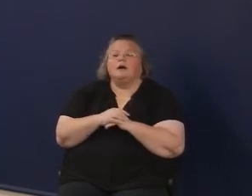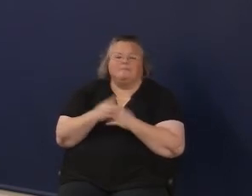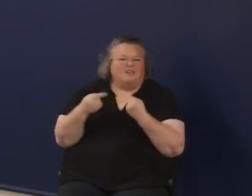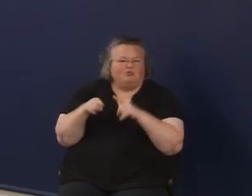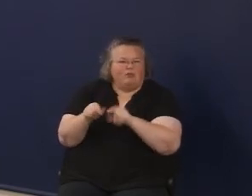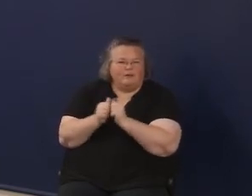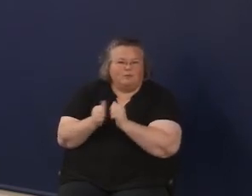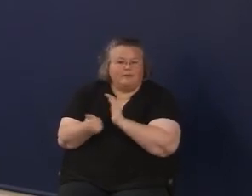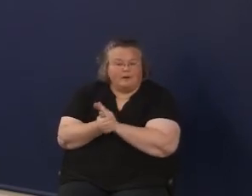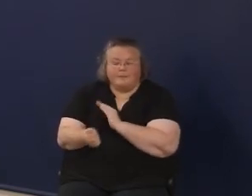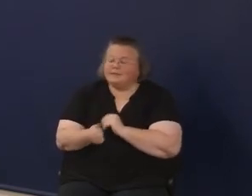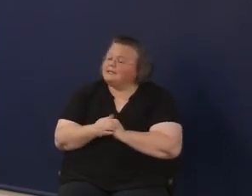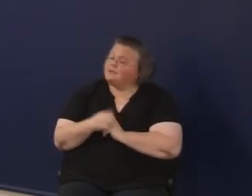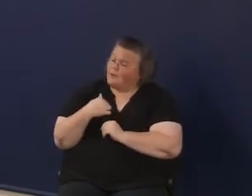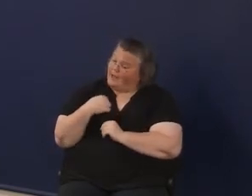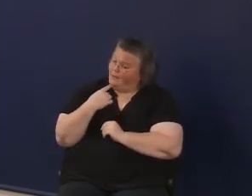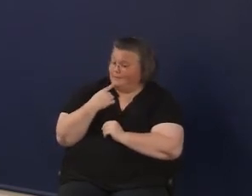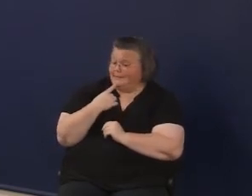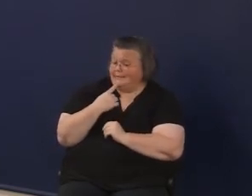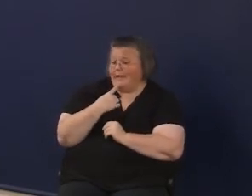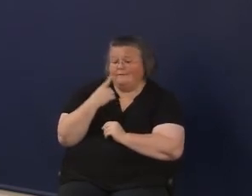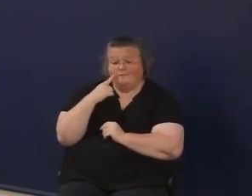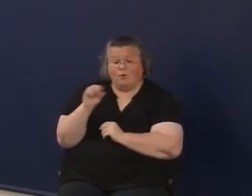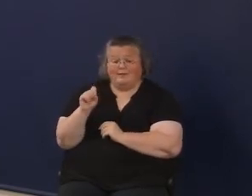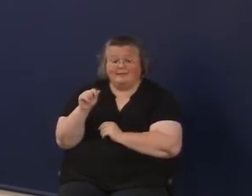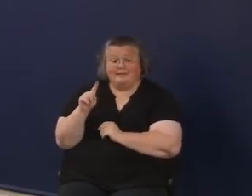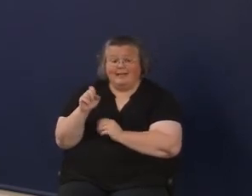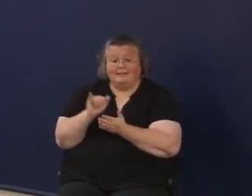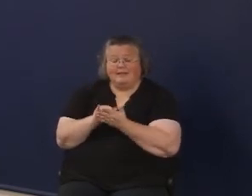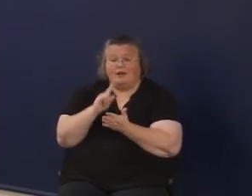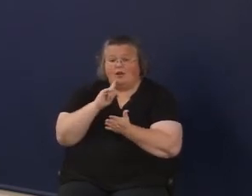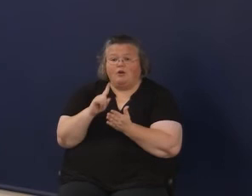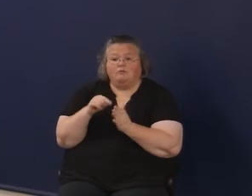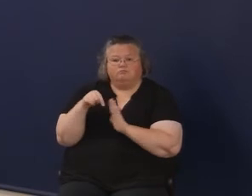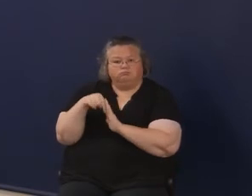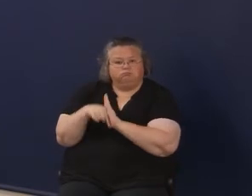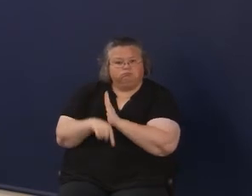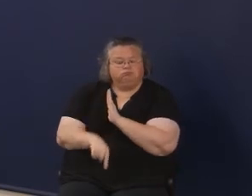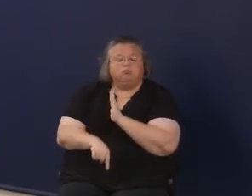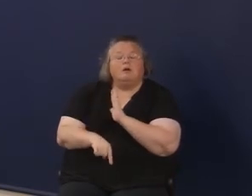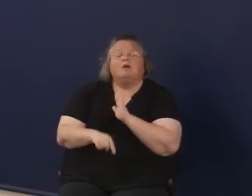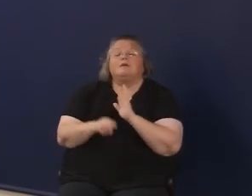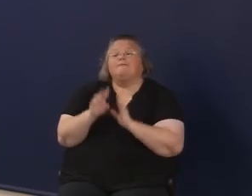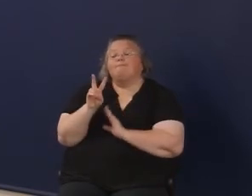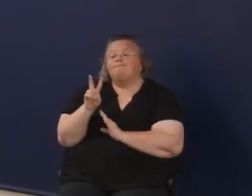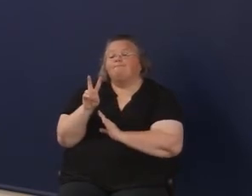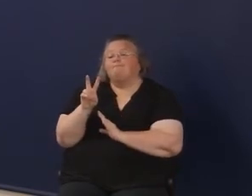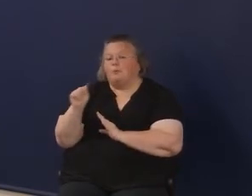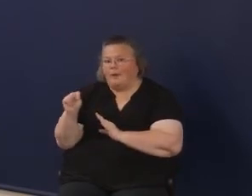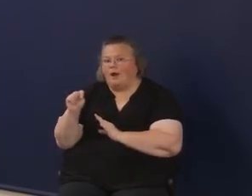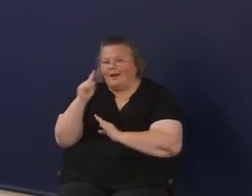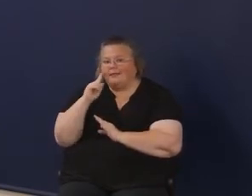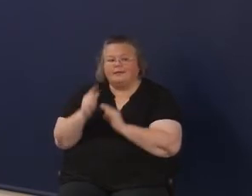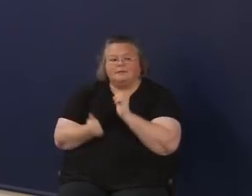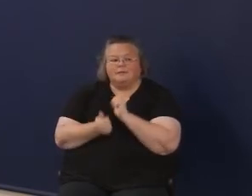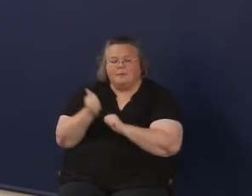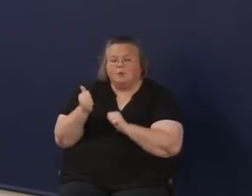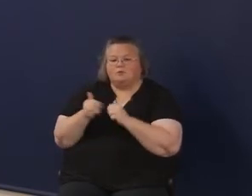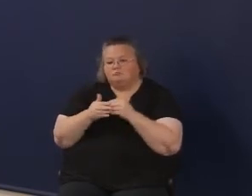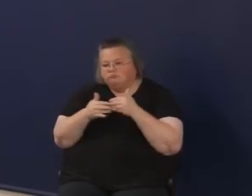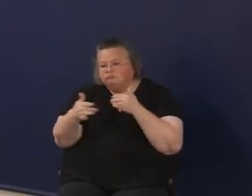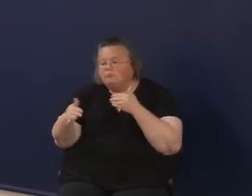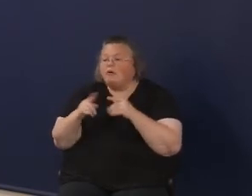And so I would say for the states that are furthest down the line, they're probably most developed. Vermont, I would say is probably furthest down the line.